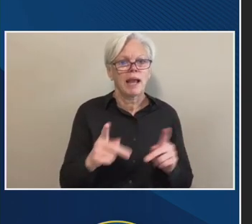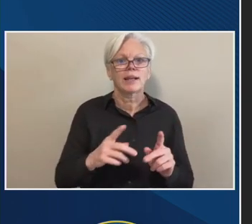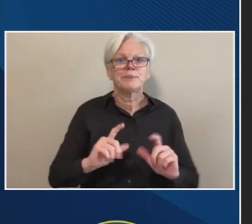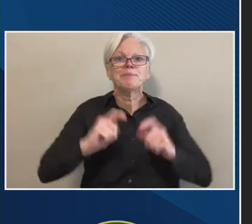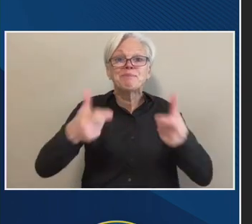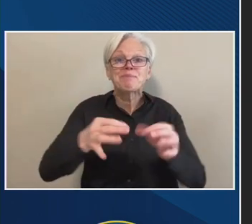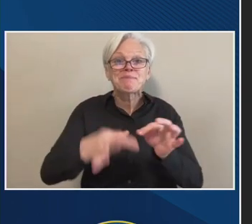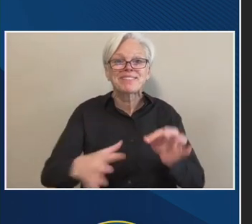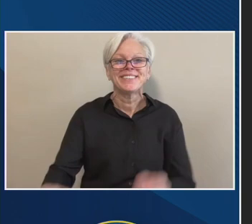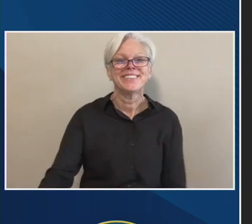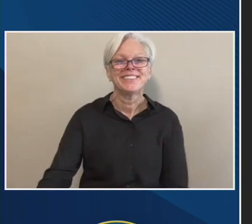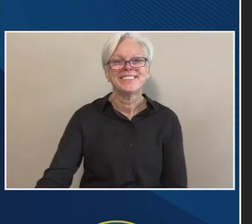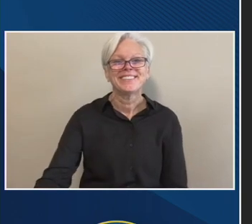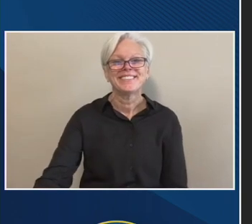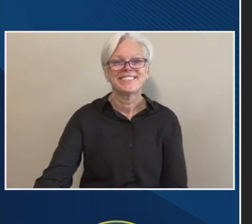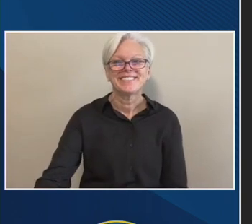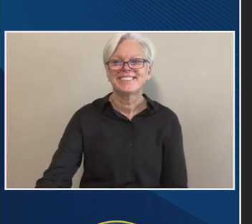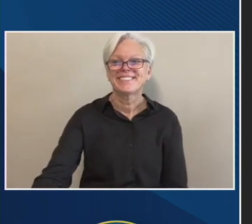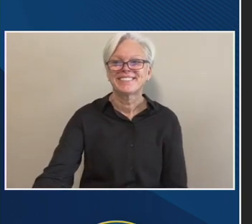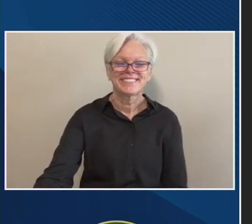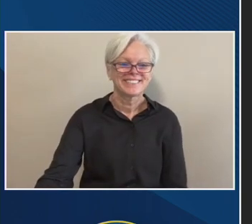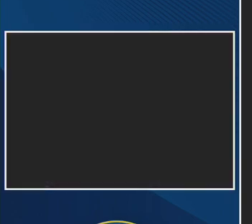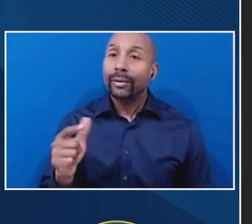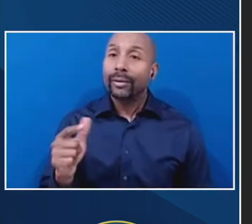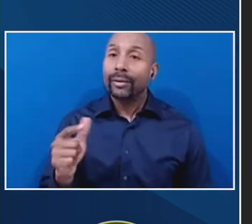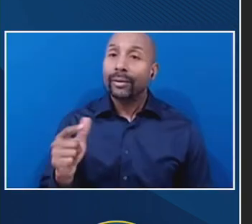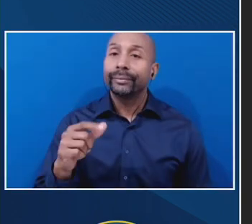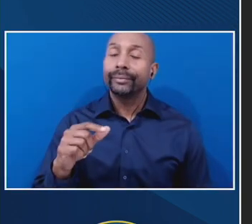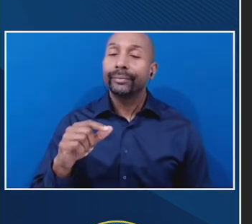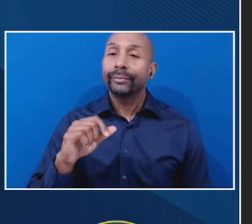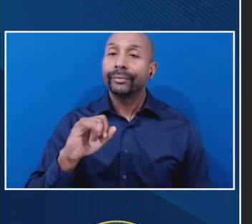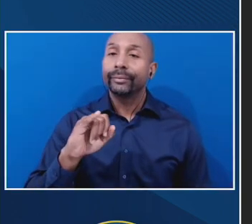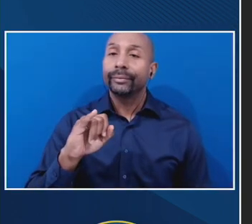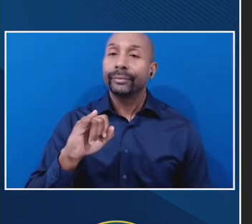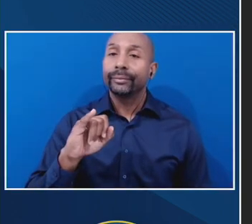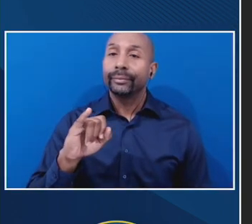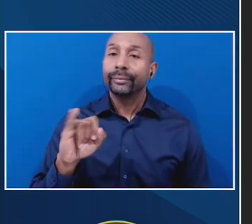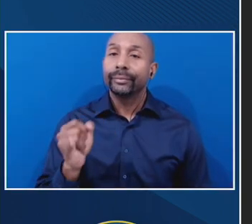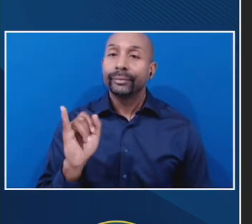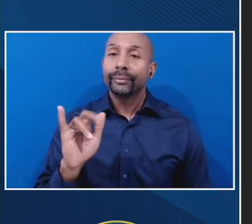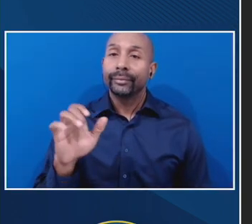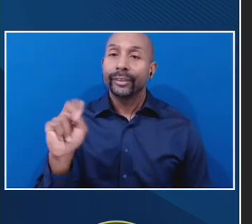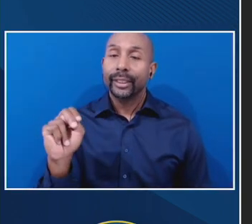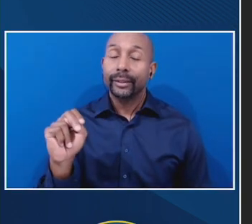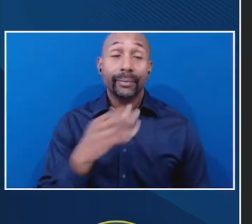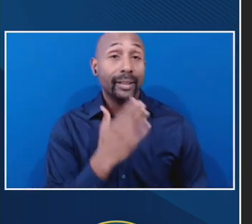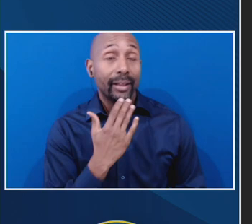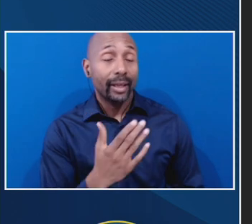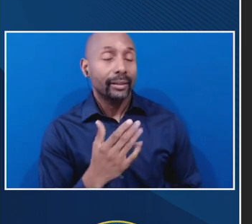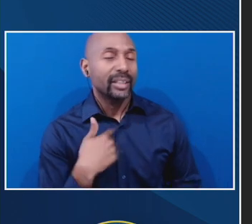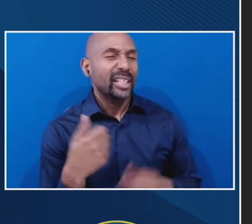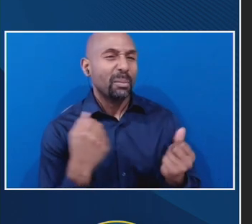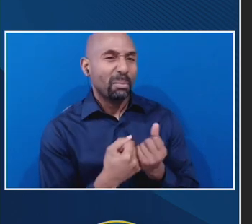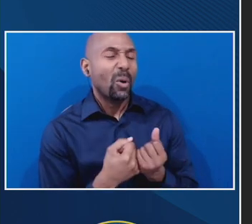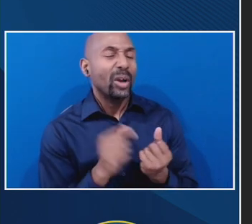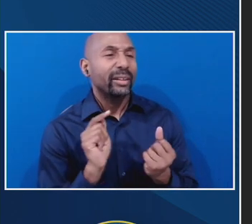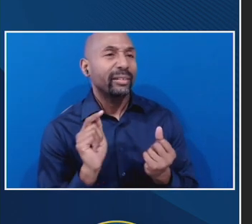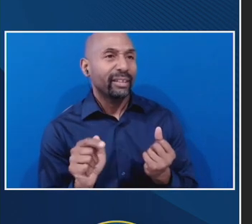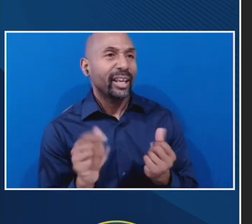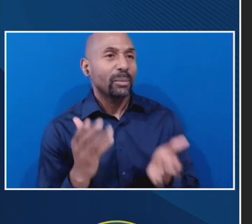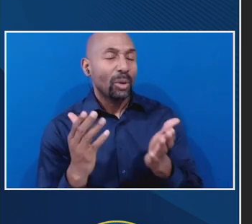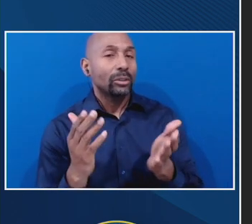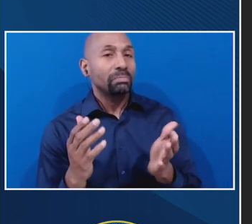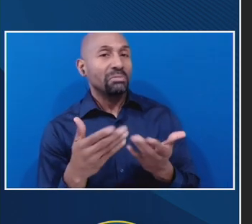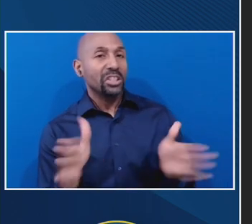Um, for now we'll move on to Jillian. Jillian Um, I also am supportive in general of this proposal. I would just say, and this is probably